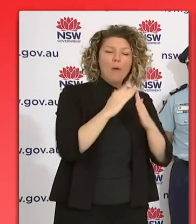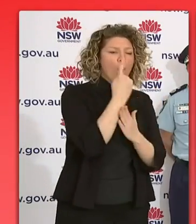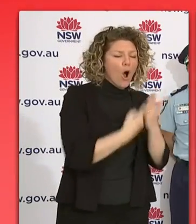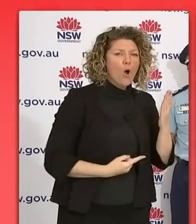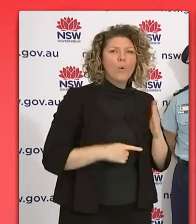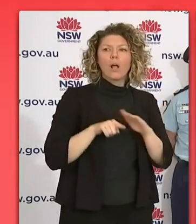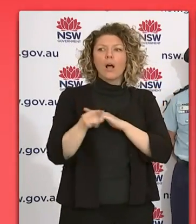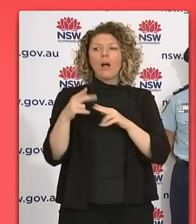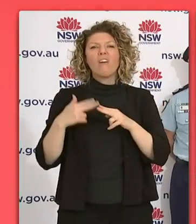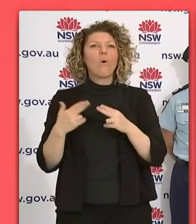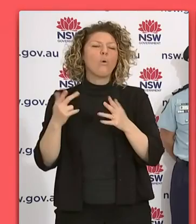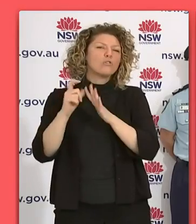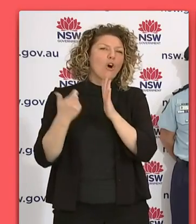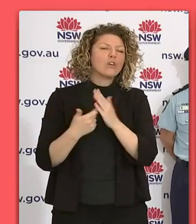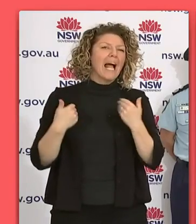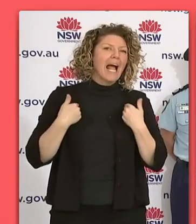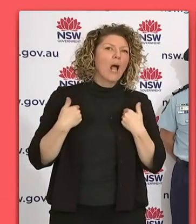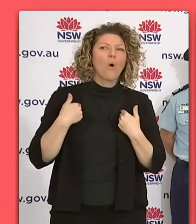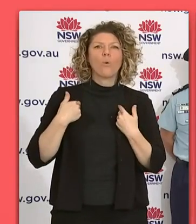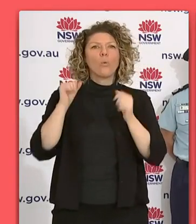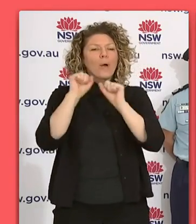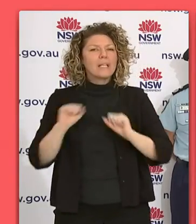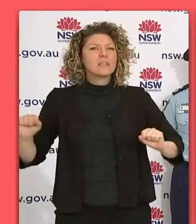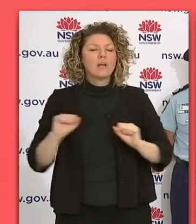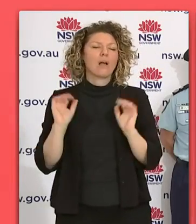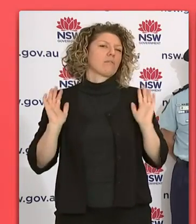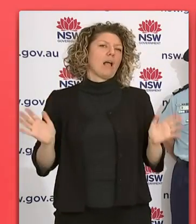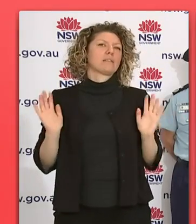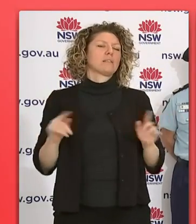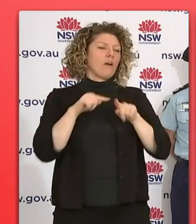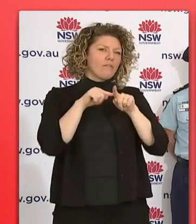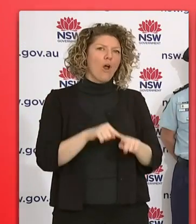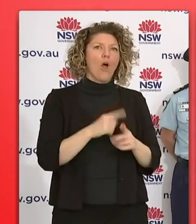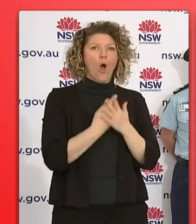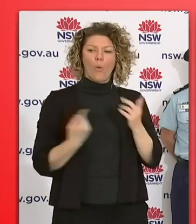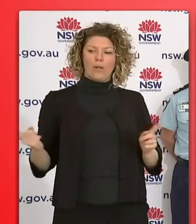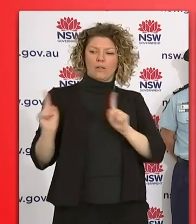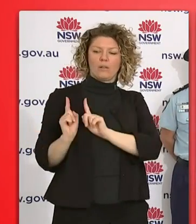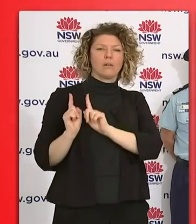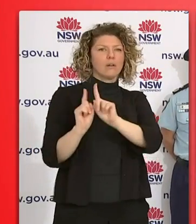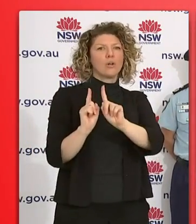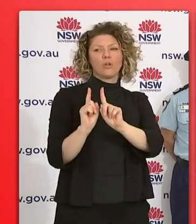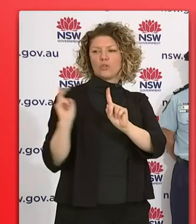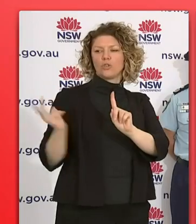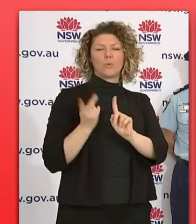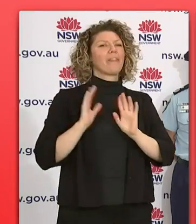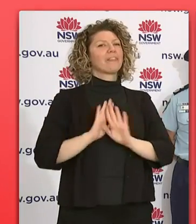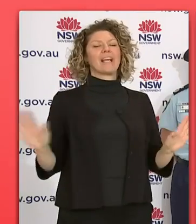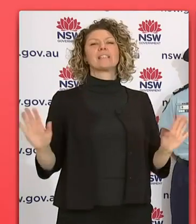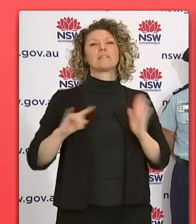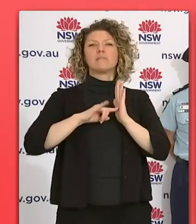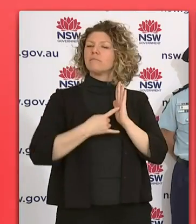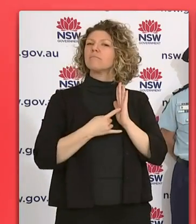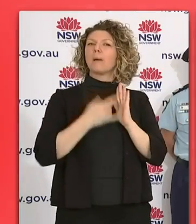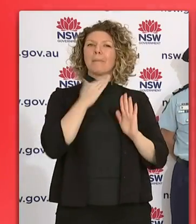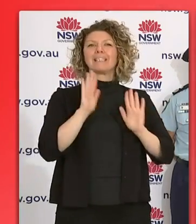need to go out for health reasons, essentially, and limited amounts of exercise, if you can do that and stick to only one other person if you go out in terms of a walk, but